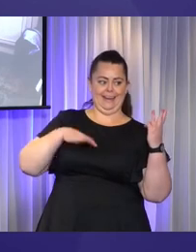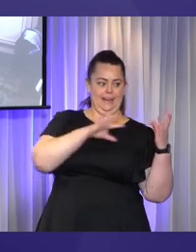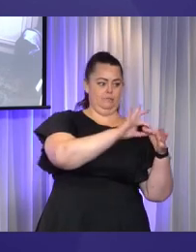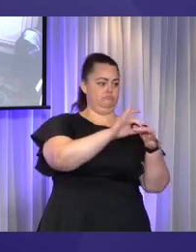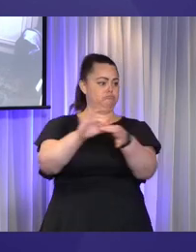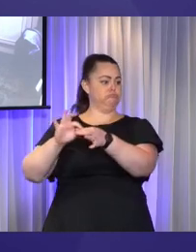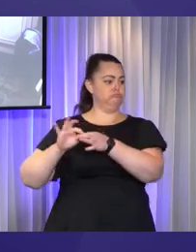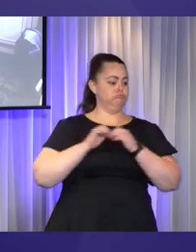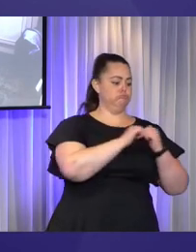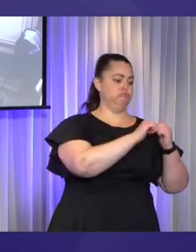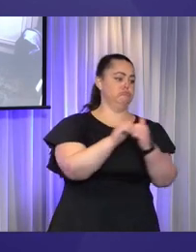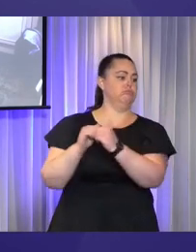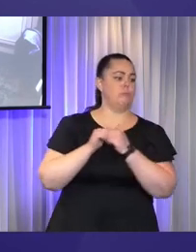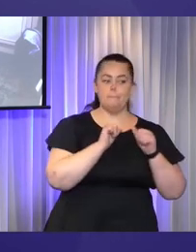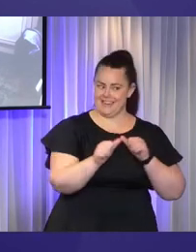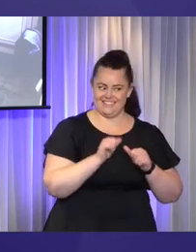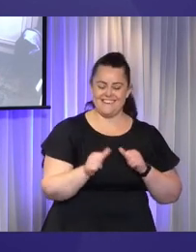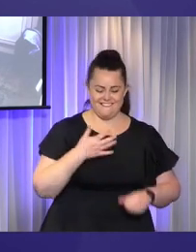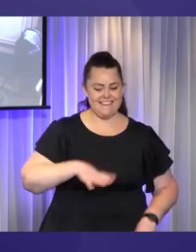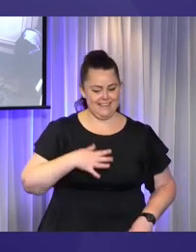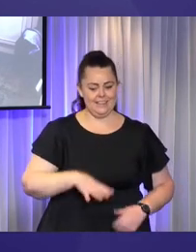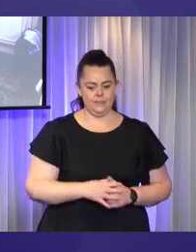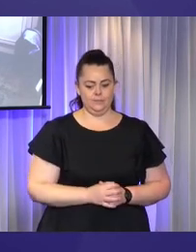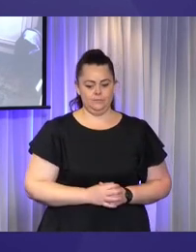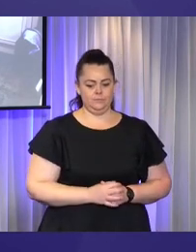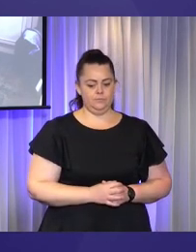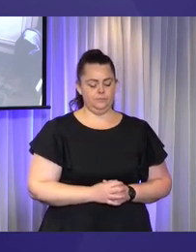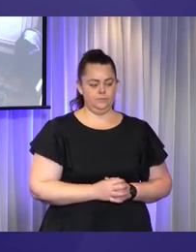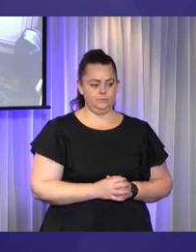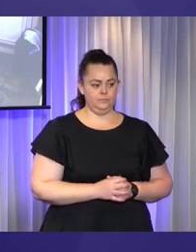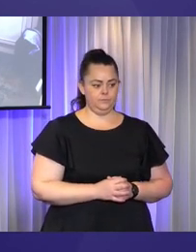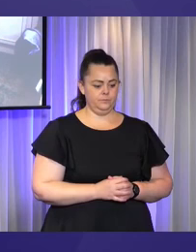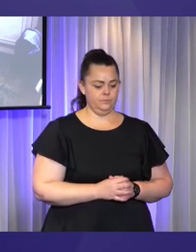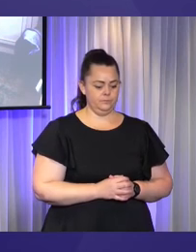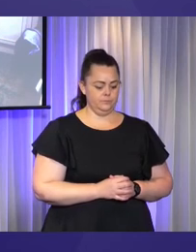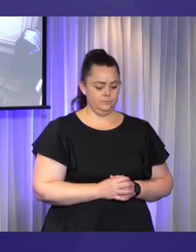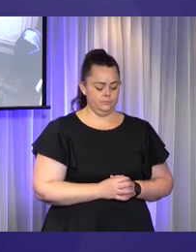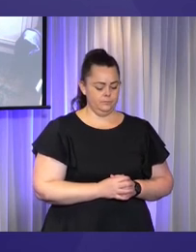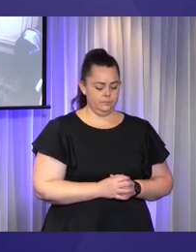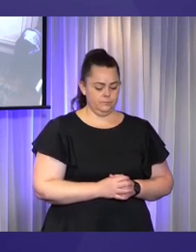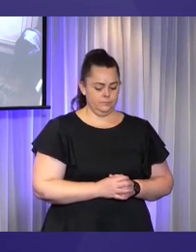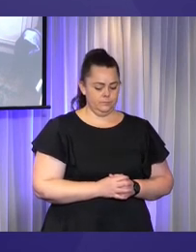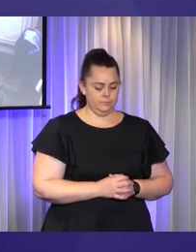way. I think it's also really important that we move away from